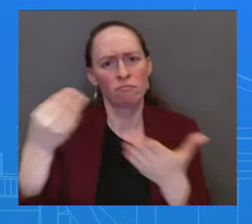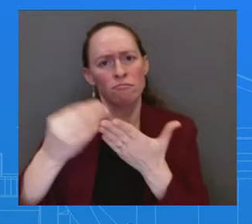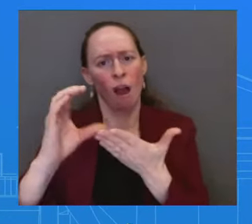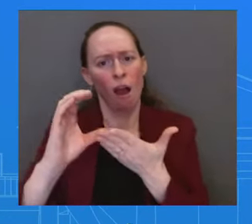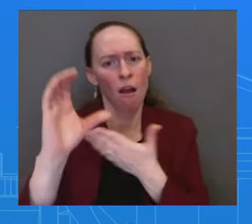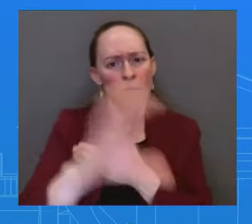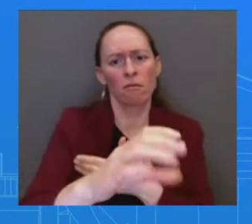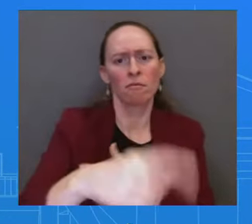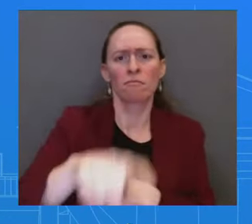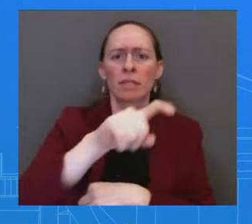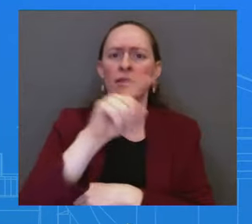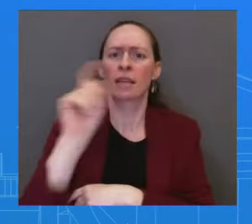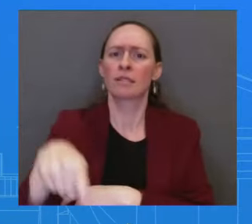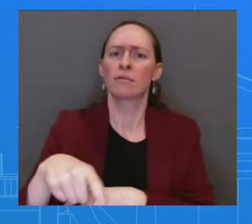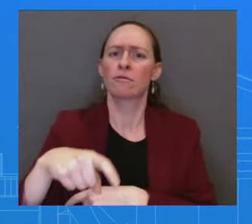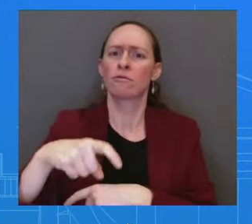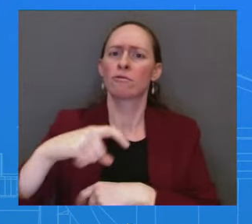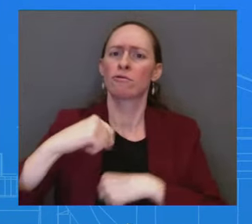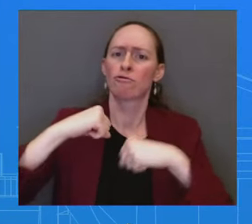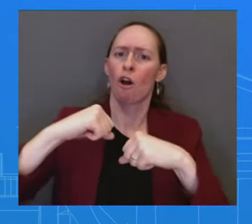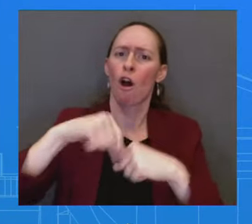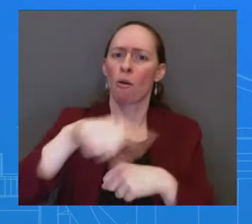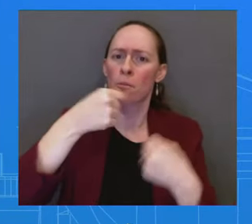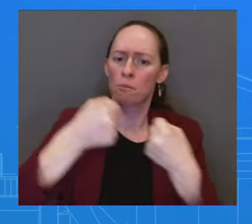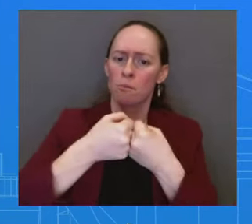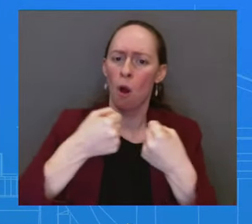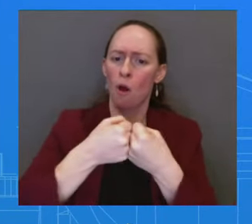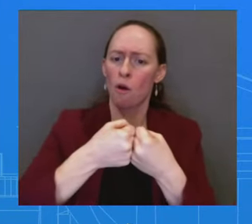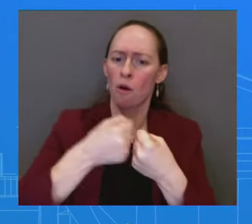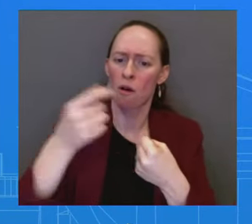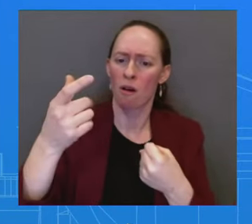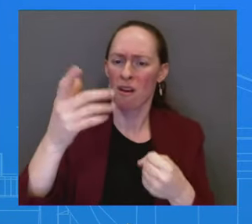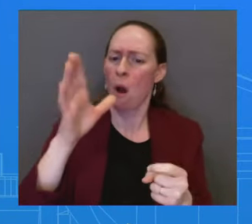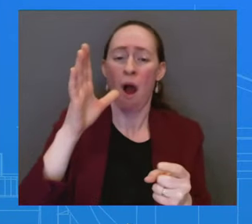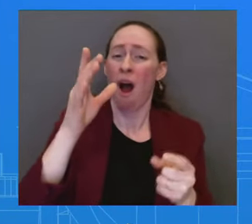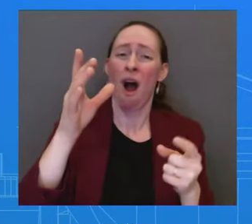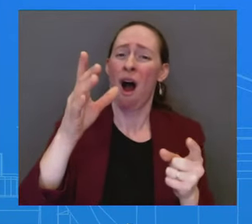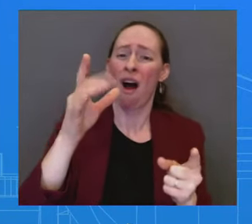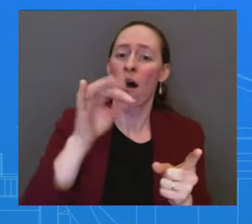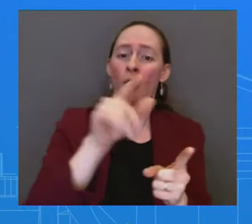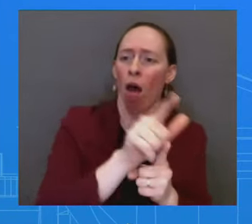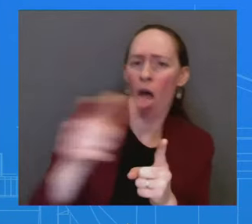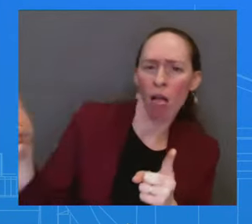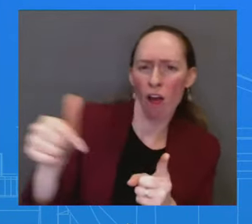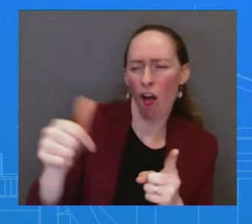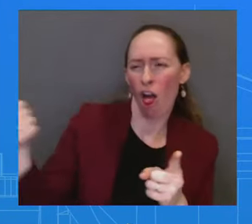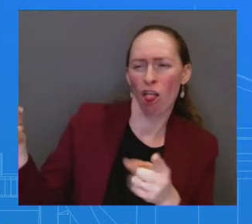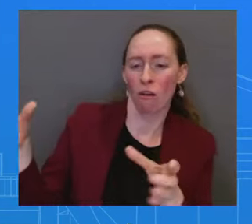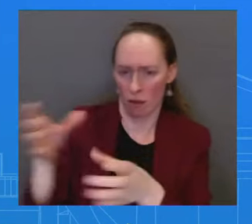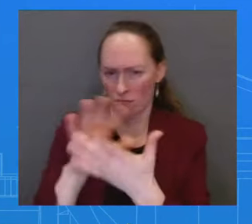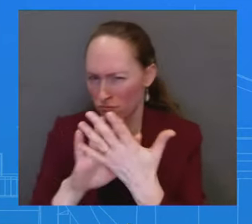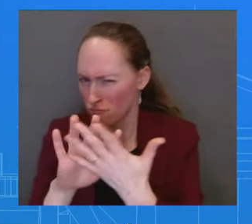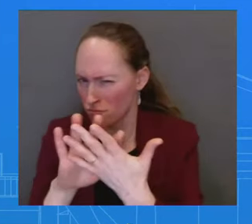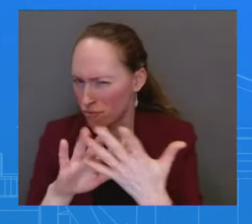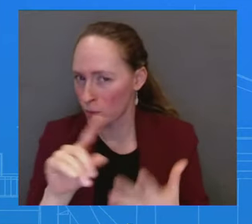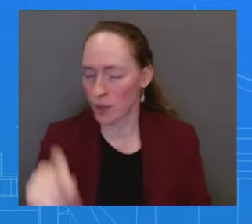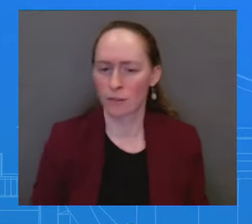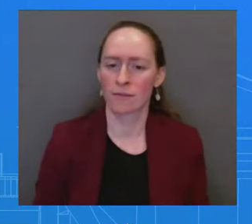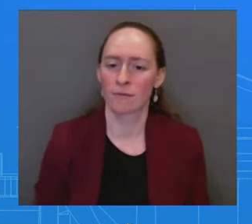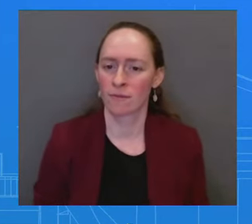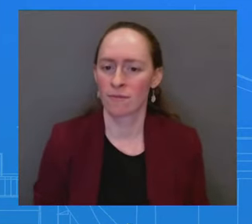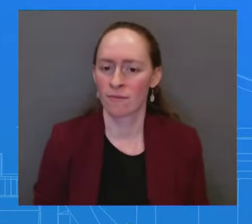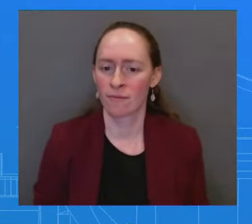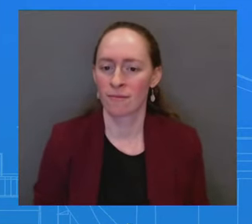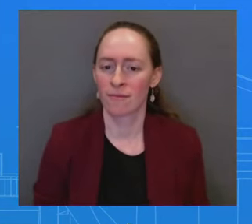the court process to place? I don't have any pending decision by the President as Commander-in-Chief to federalize the Texas National Guard. mean,